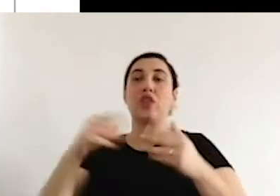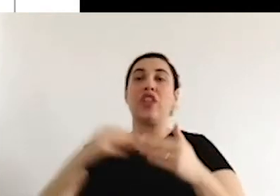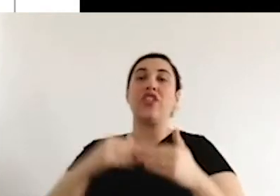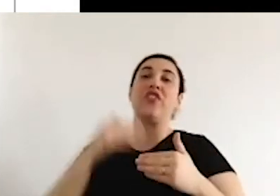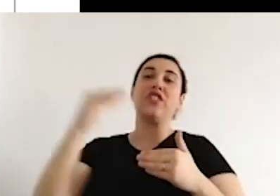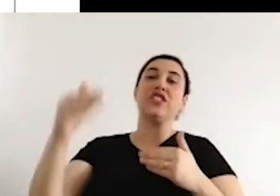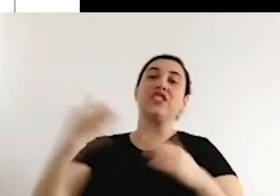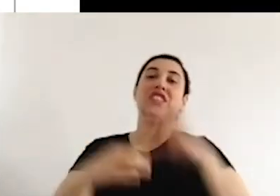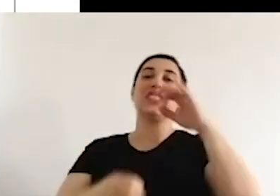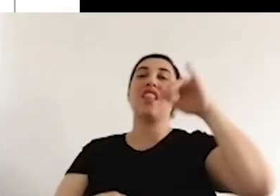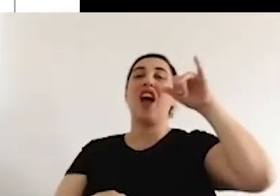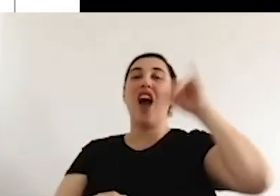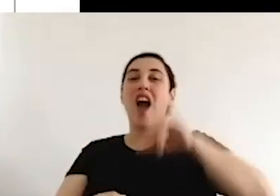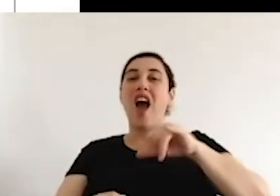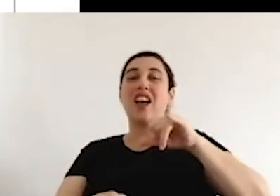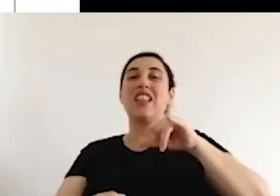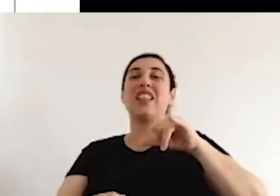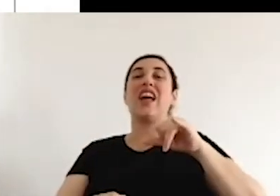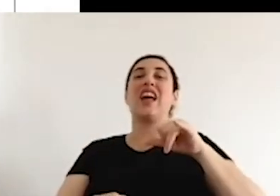The human rights activists